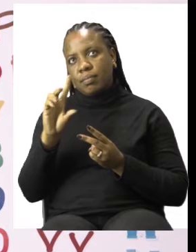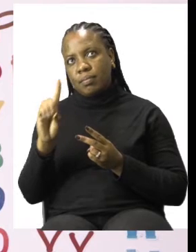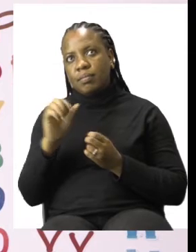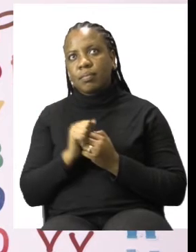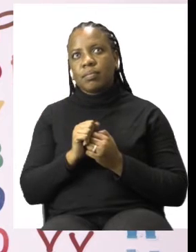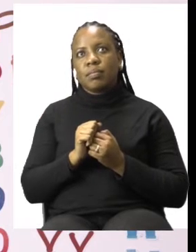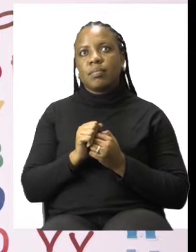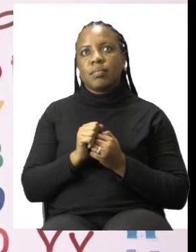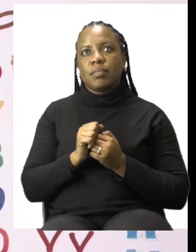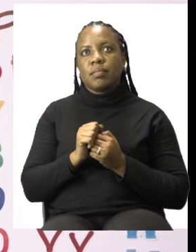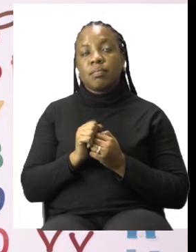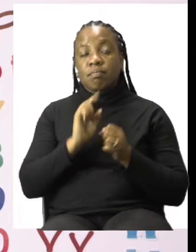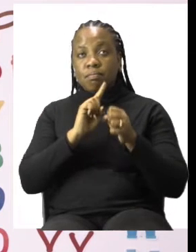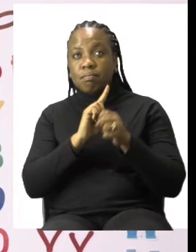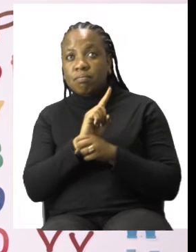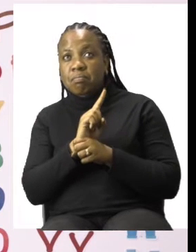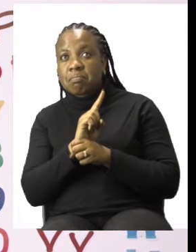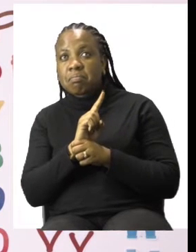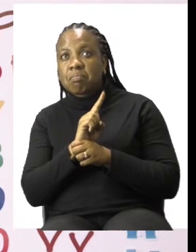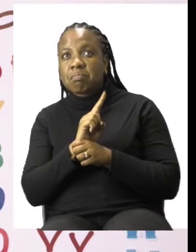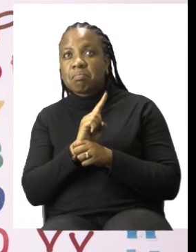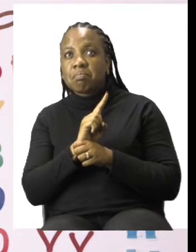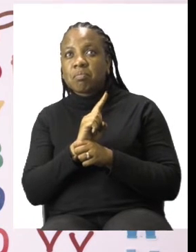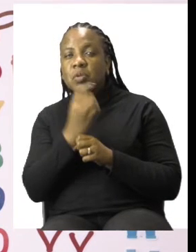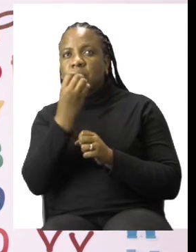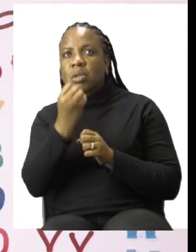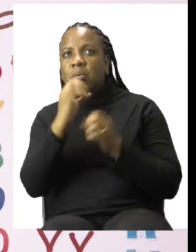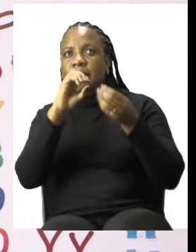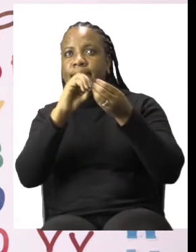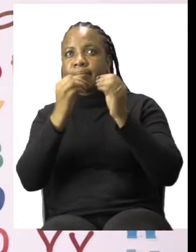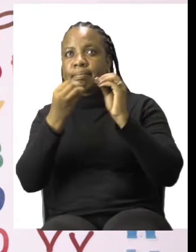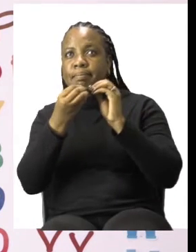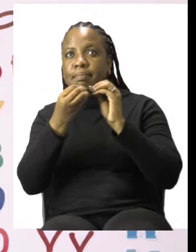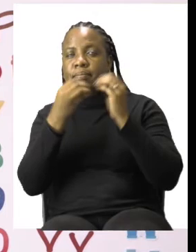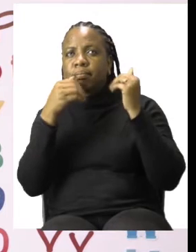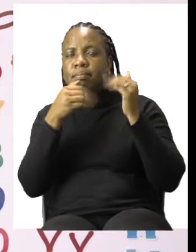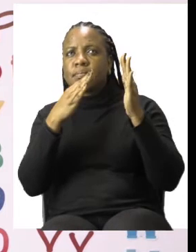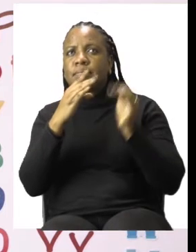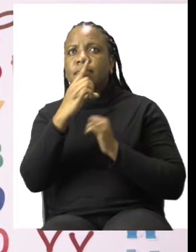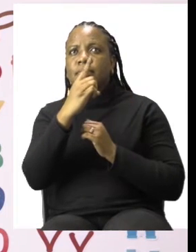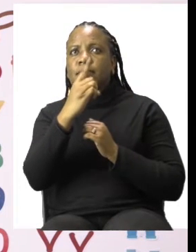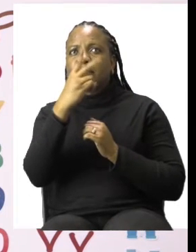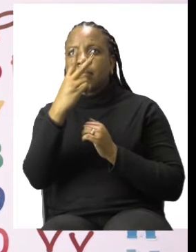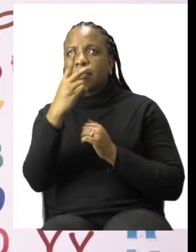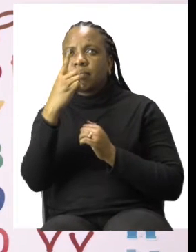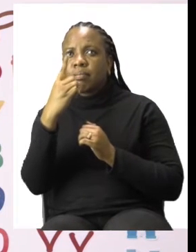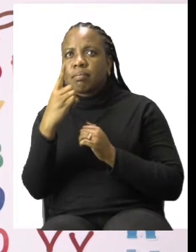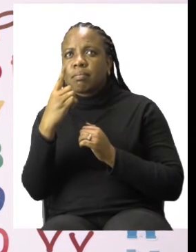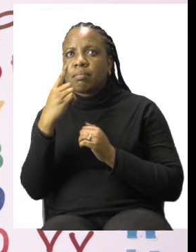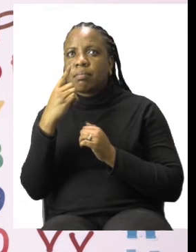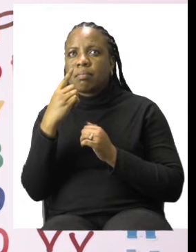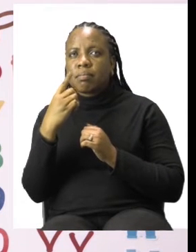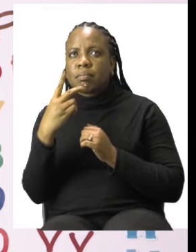our numbers. As you can see, we start at 12 and we go all the way